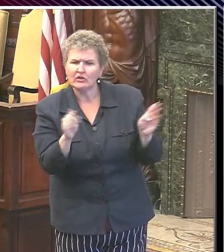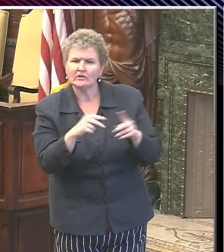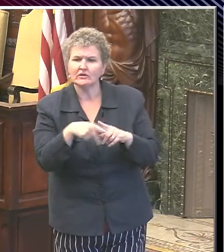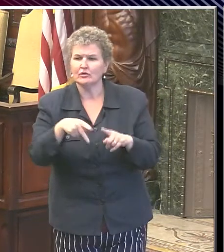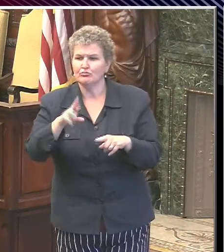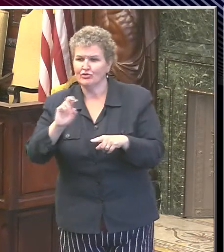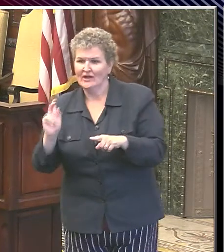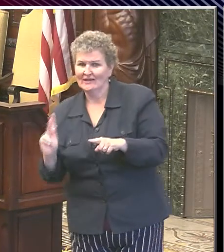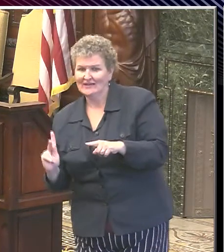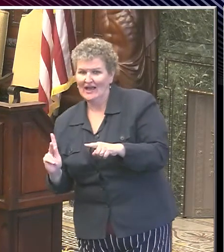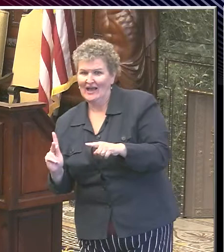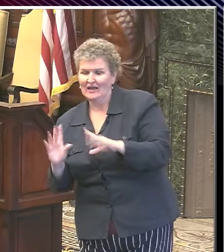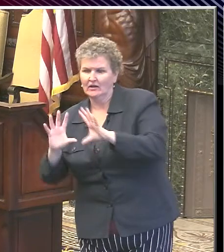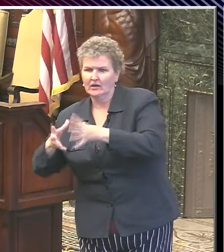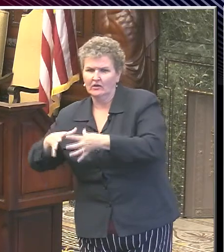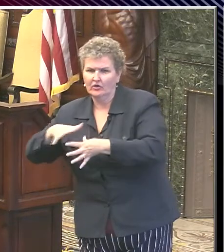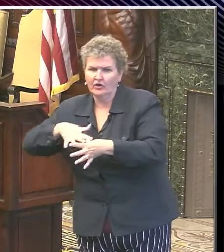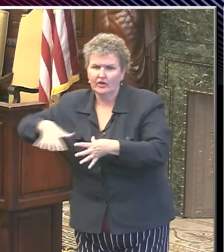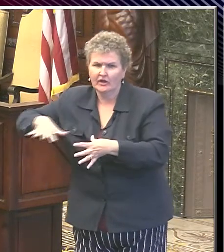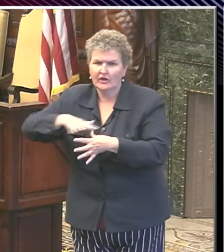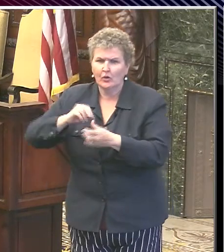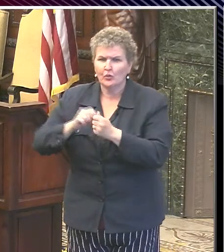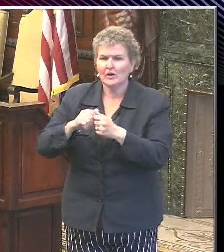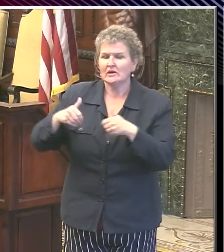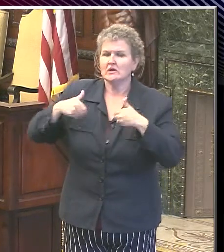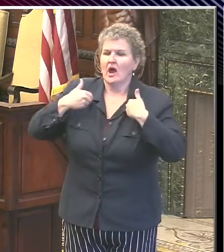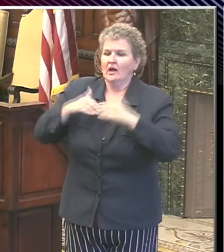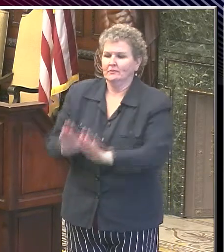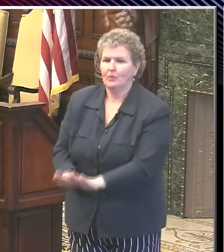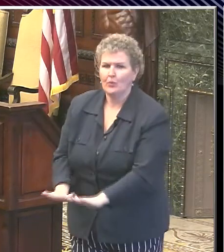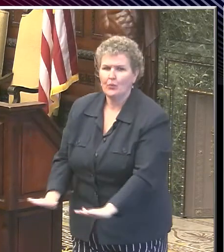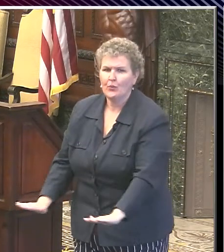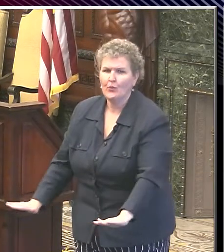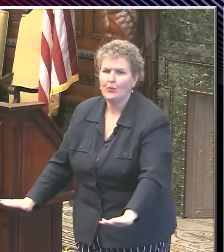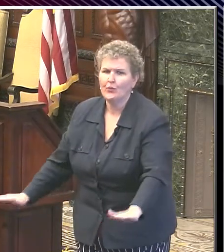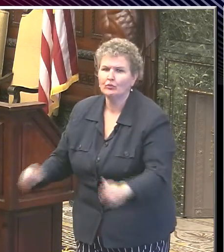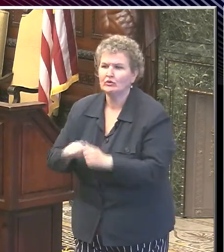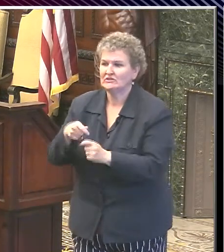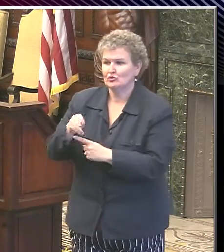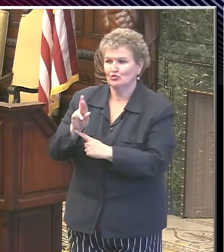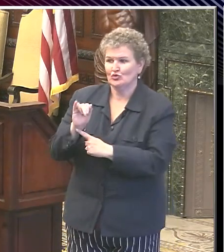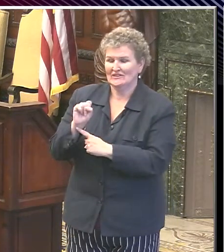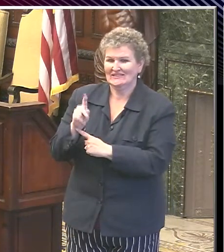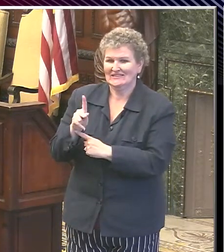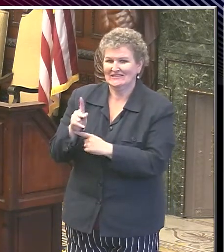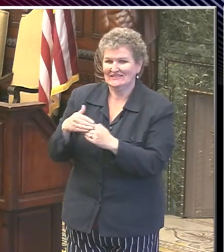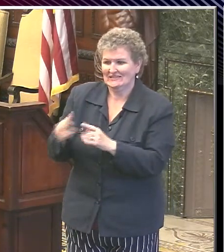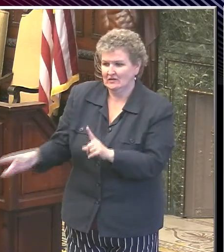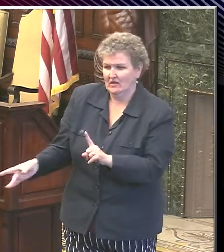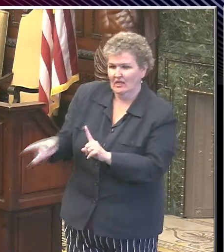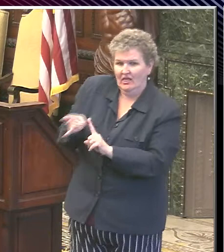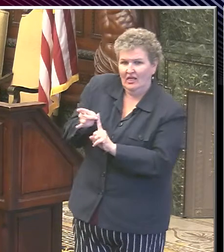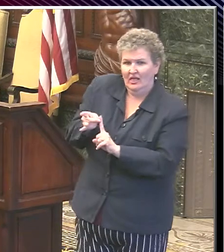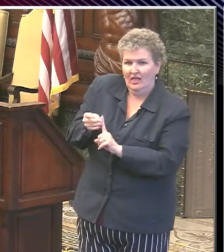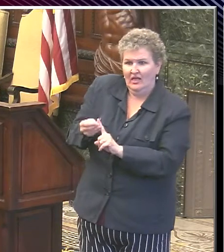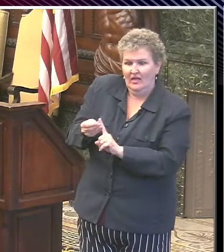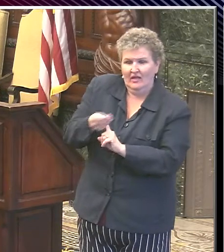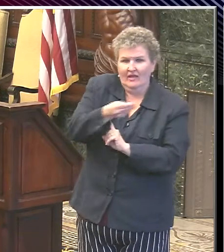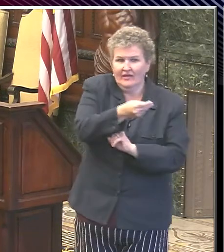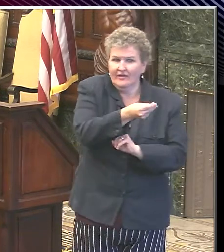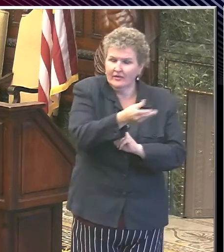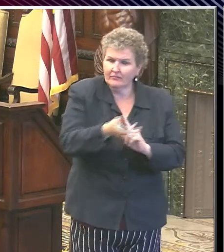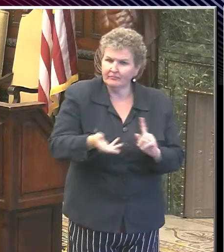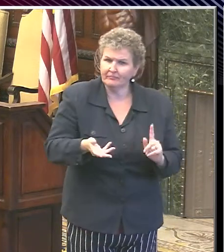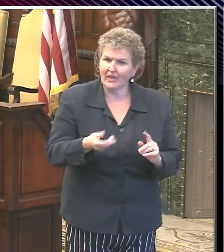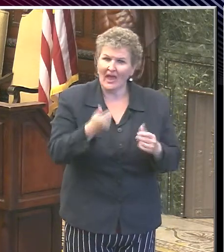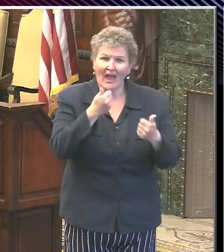is that in general, the younger the child, the less risk they are for getting a serious infection, and maybe the less risk they are for getting any